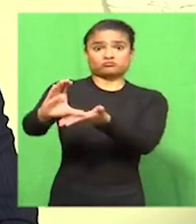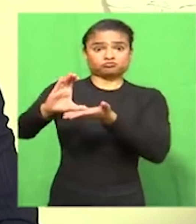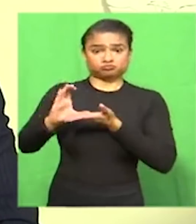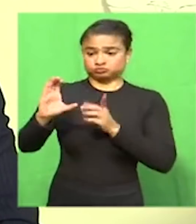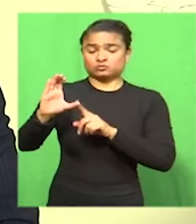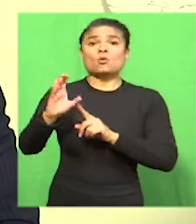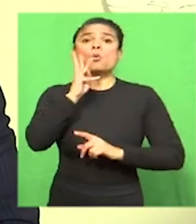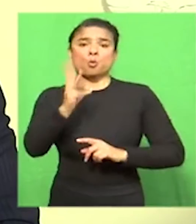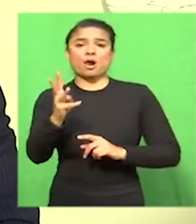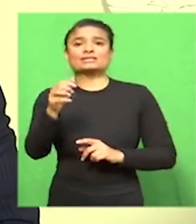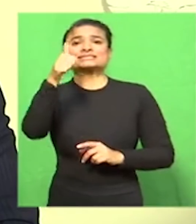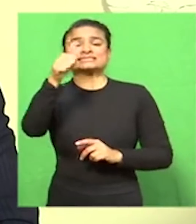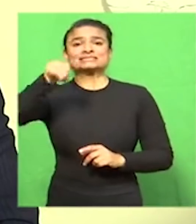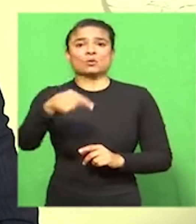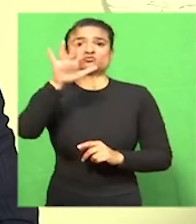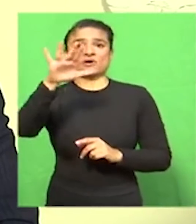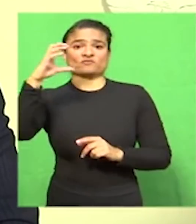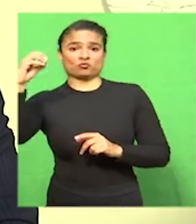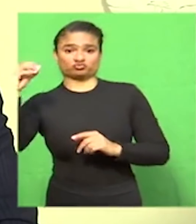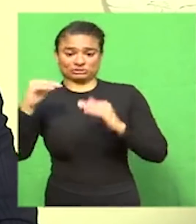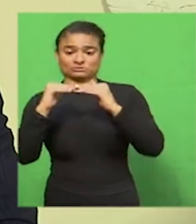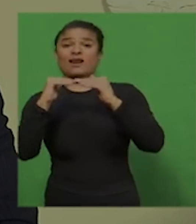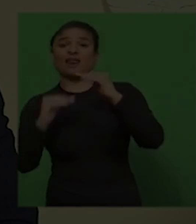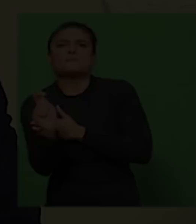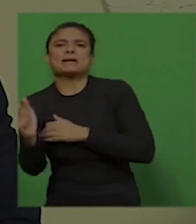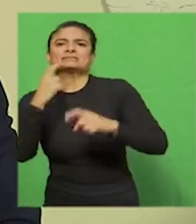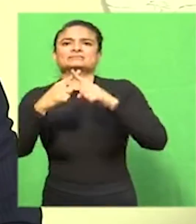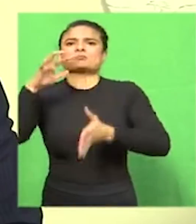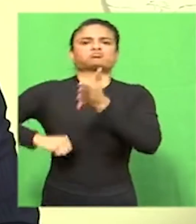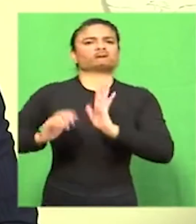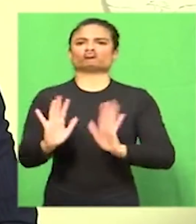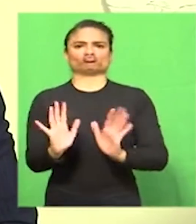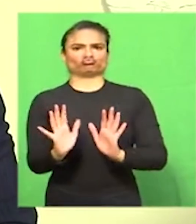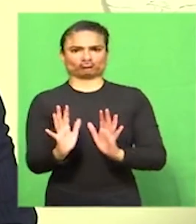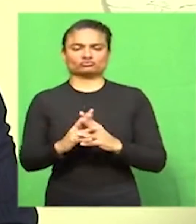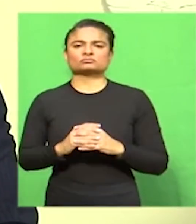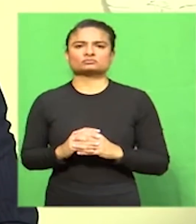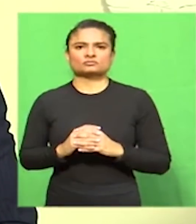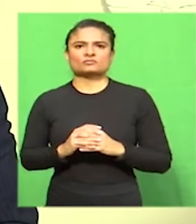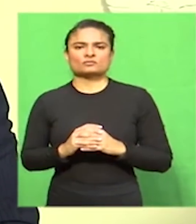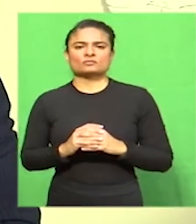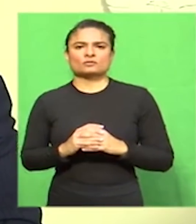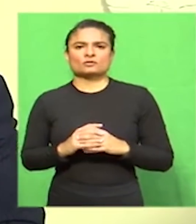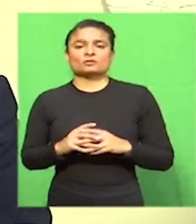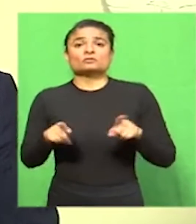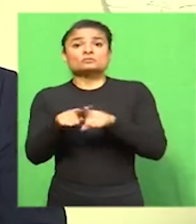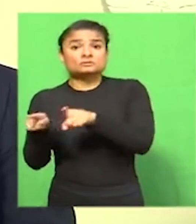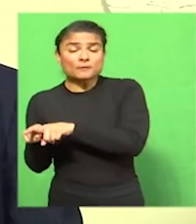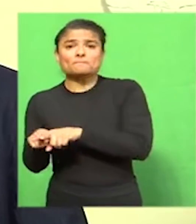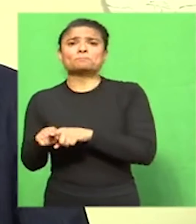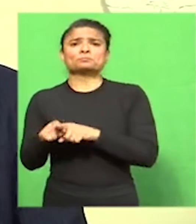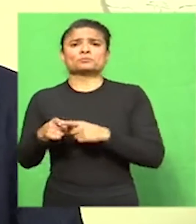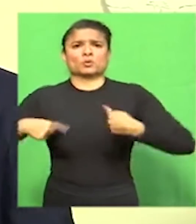incentive amount by up to $750 per month. We will also defer payment of pay